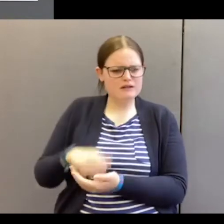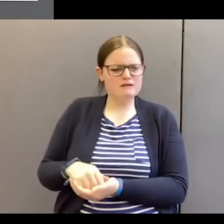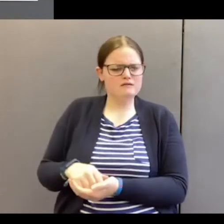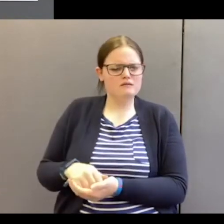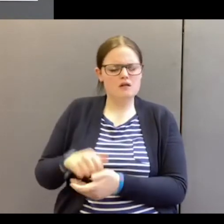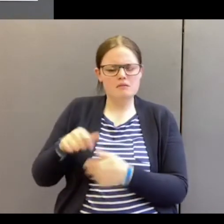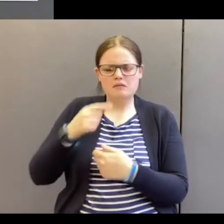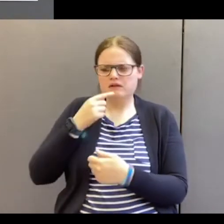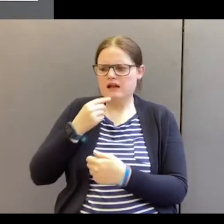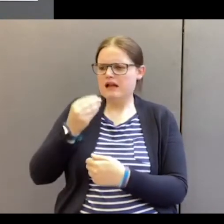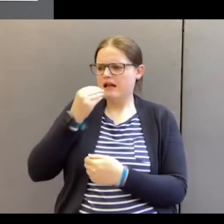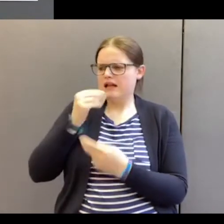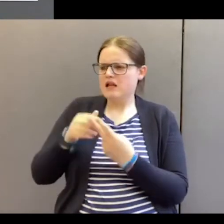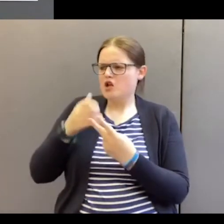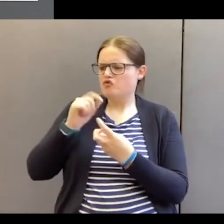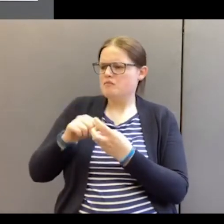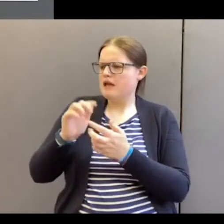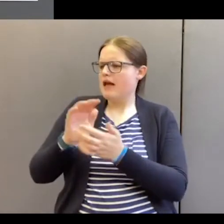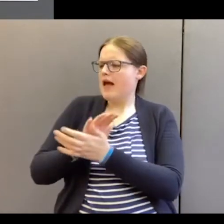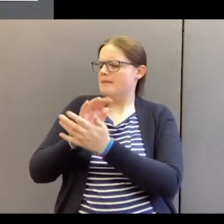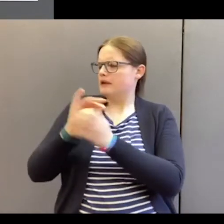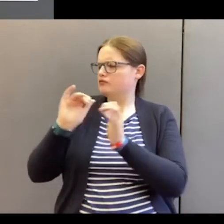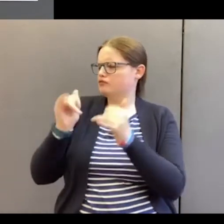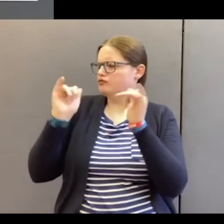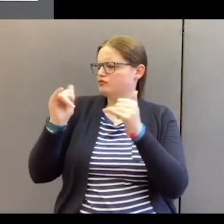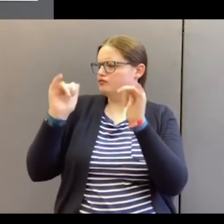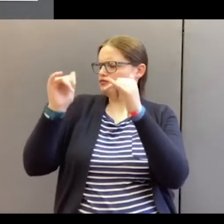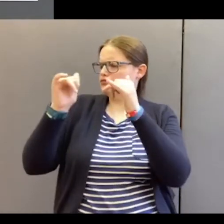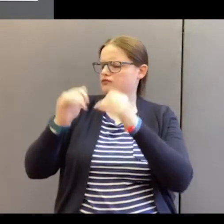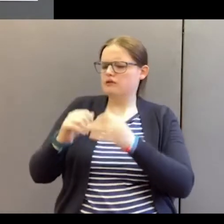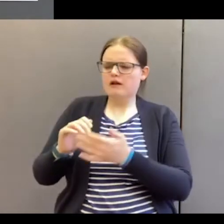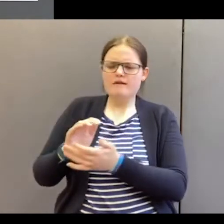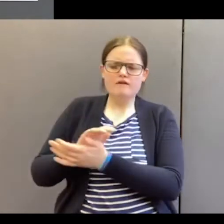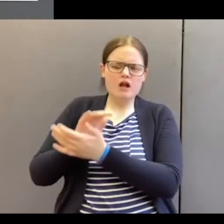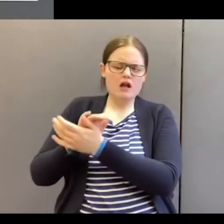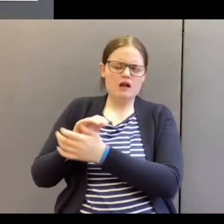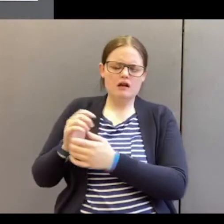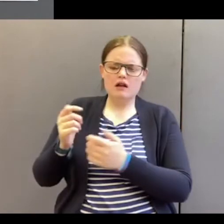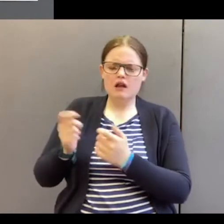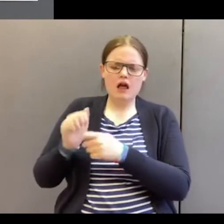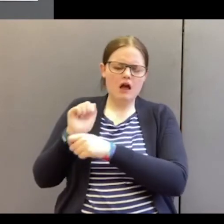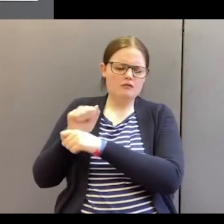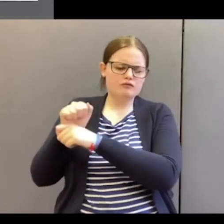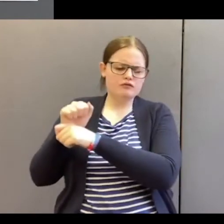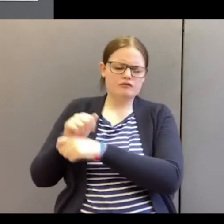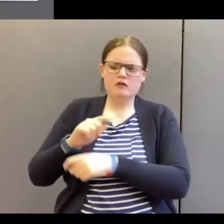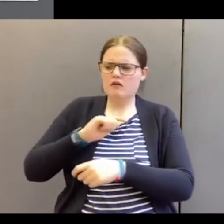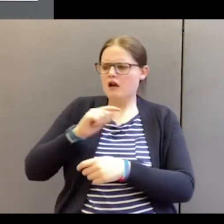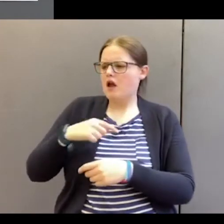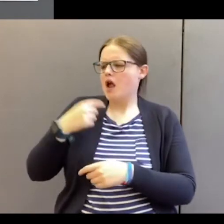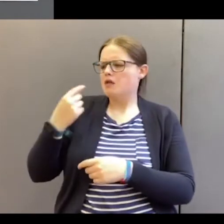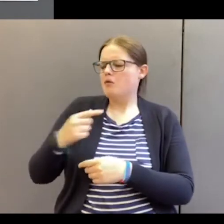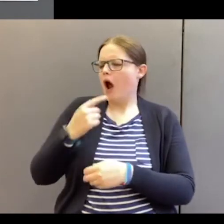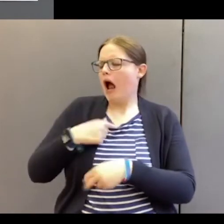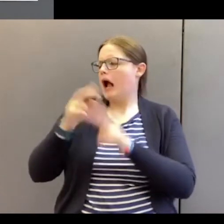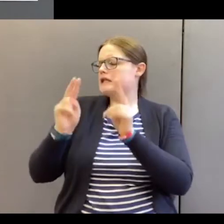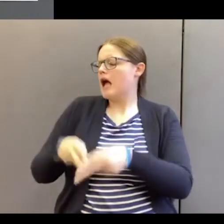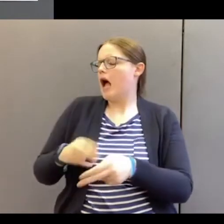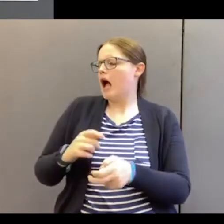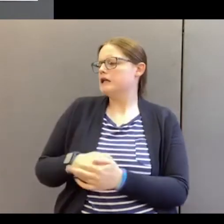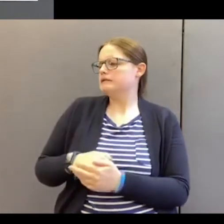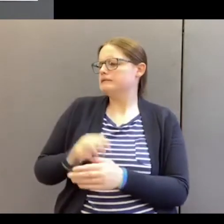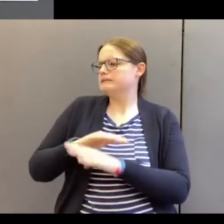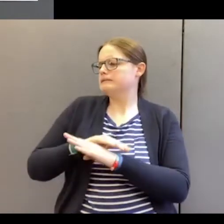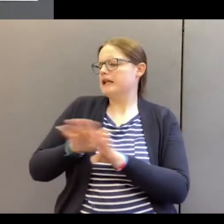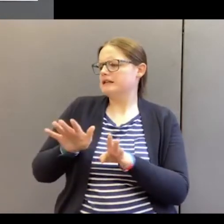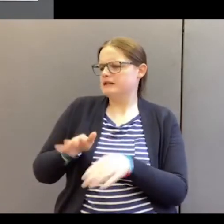eat, drink and be merry. Have fun. because tomorrow I die. Is